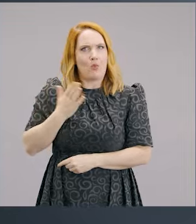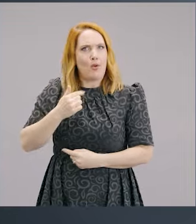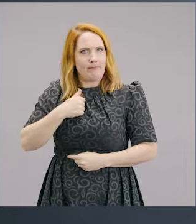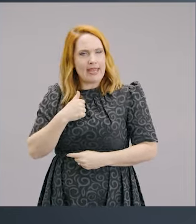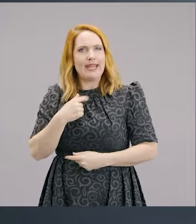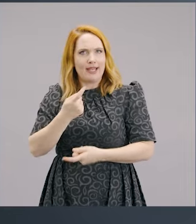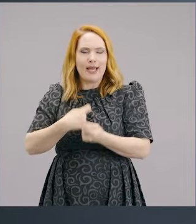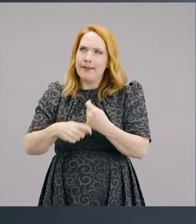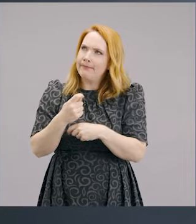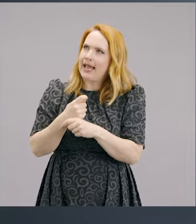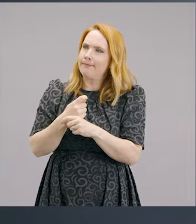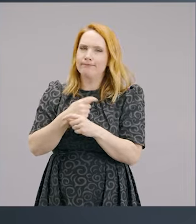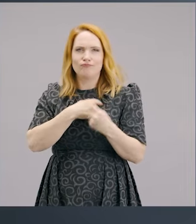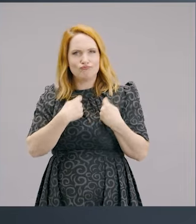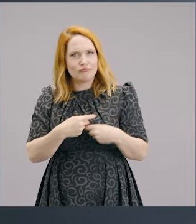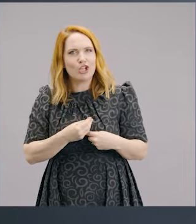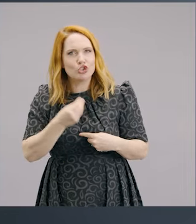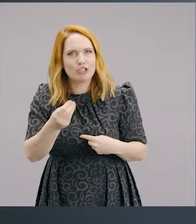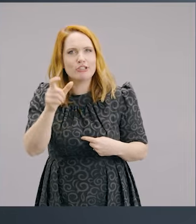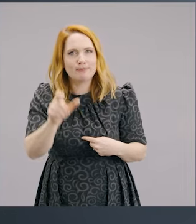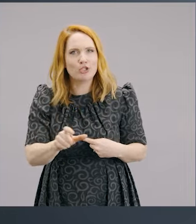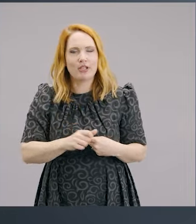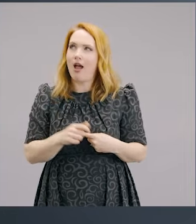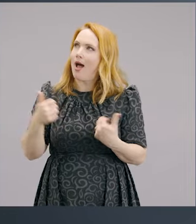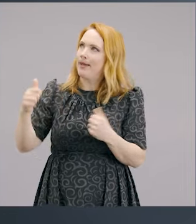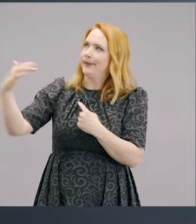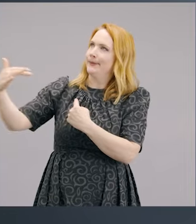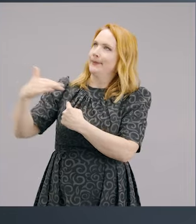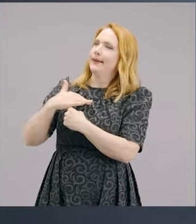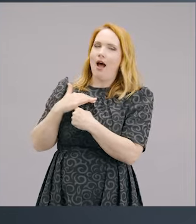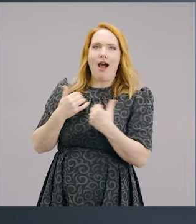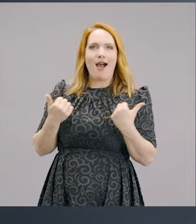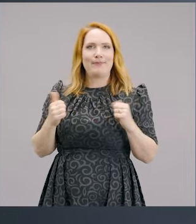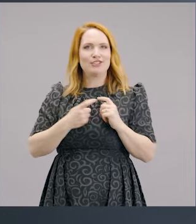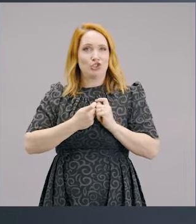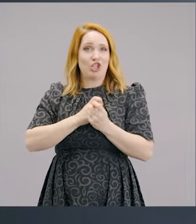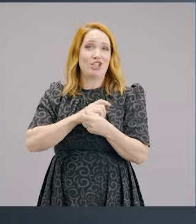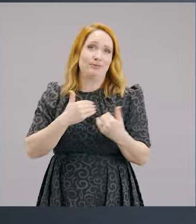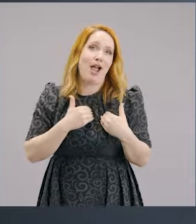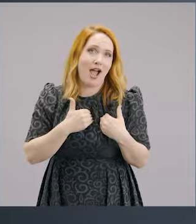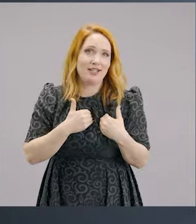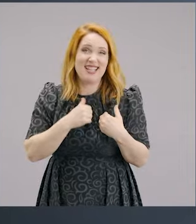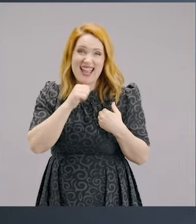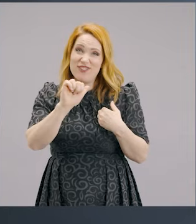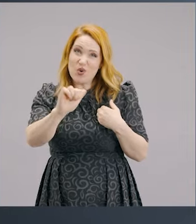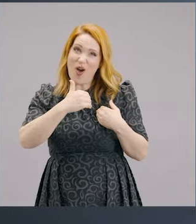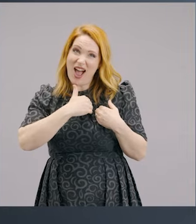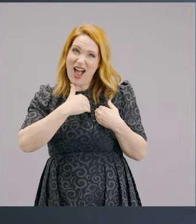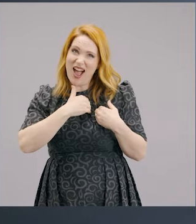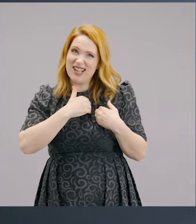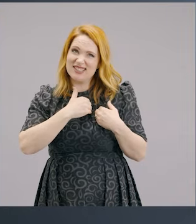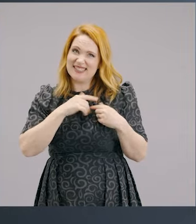a generous person. Now, friends, if your hearts are not like that, then that means that something's wrong.